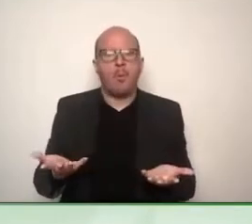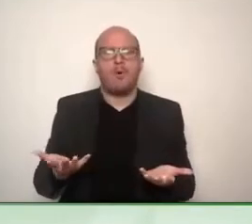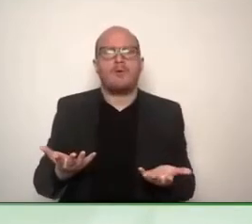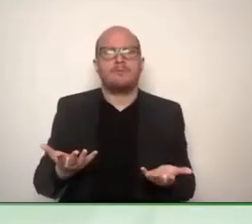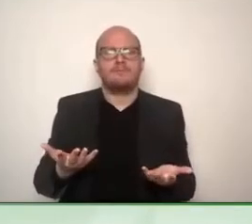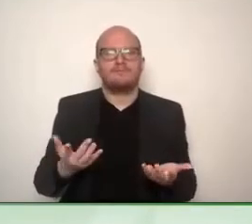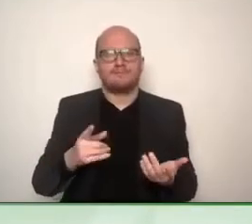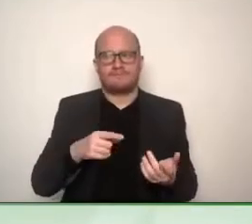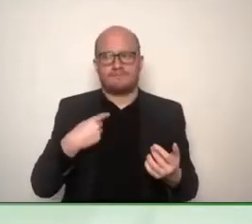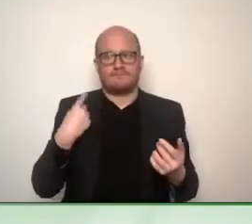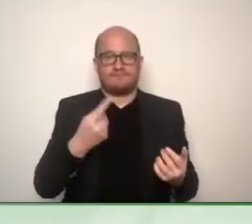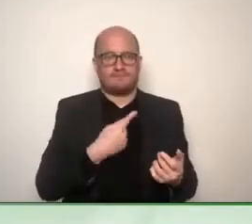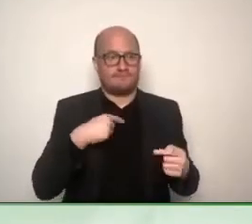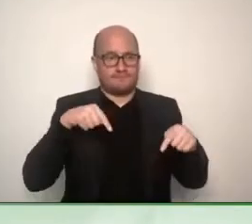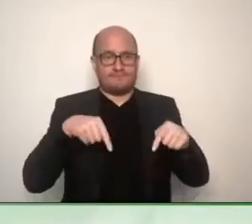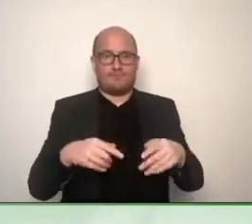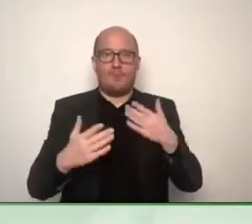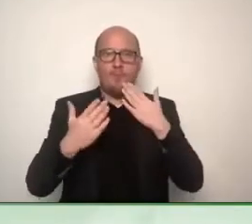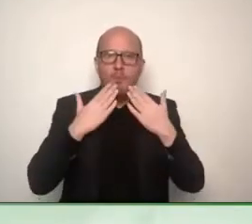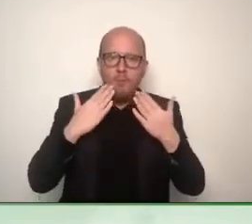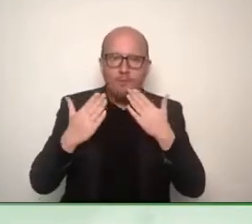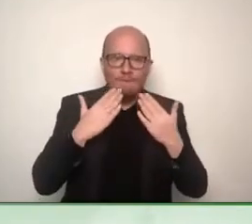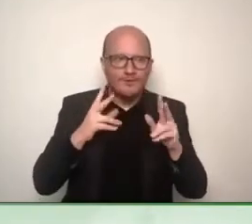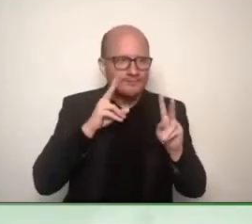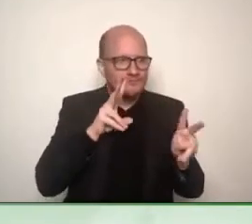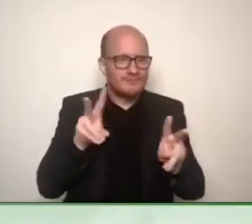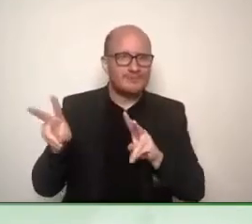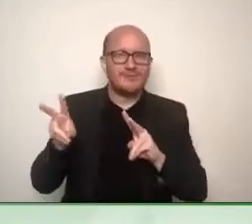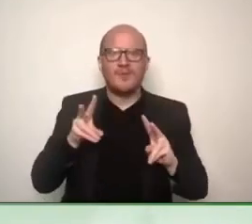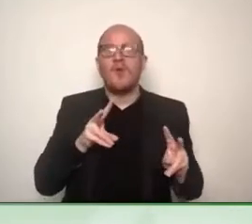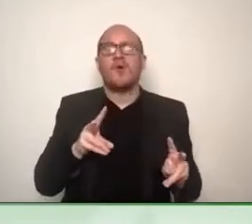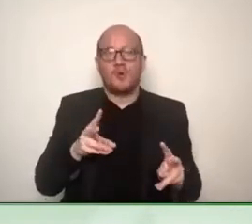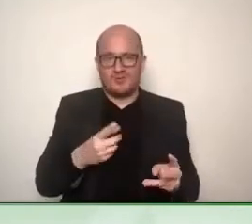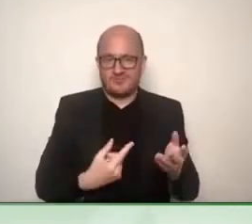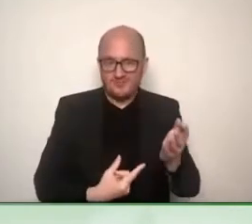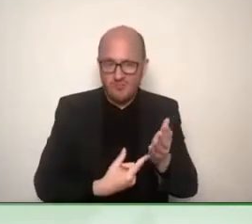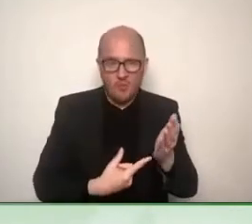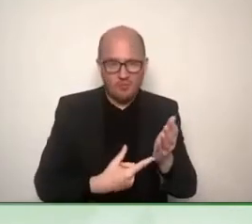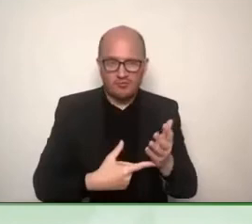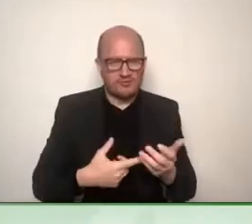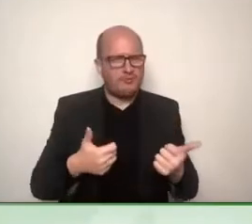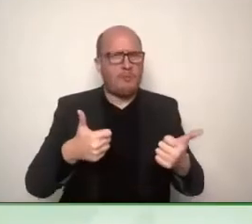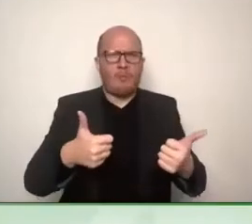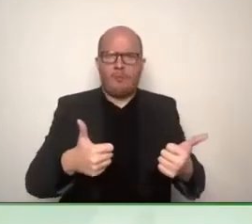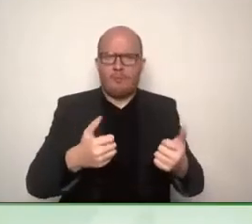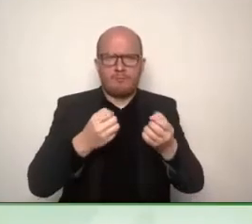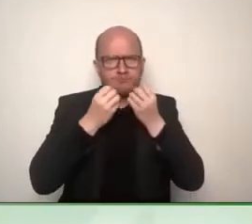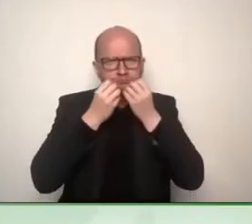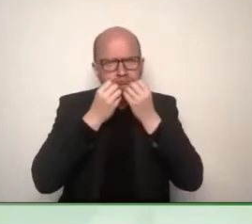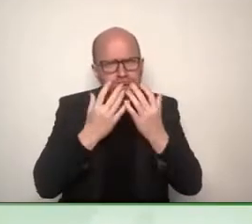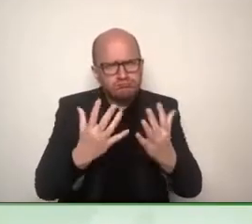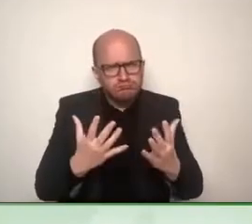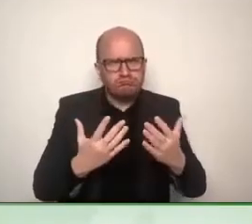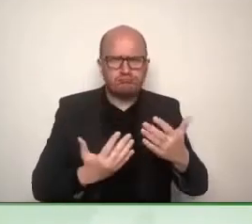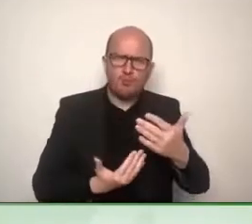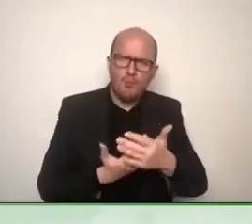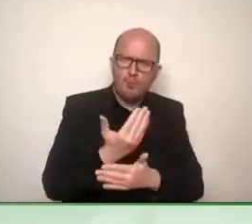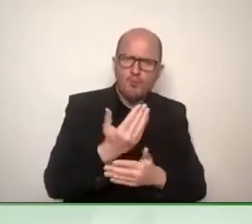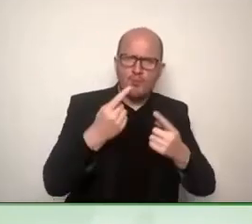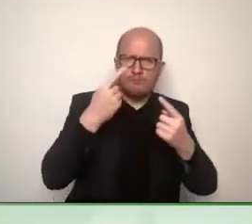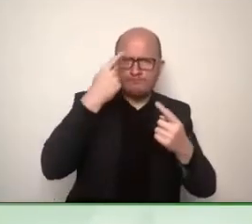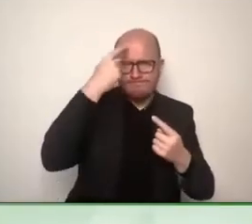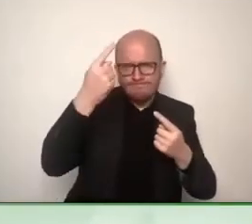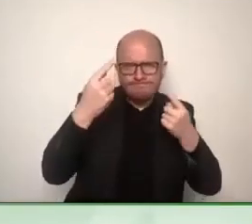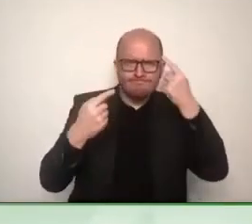fantastic potential of technology, you see so many brilliant innovations here. But on the other hand we know that